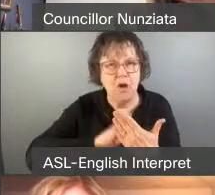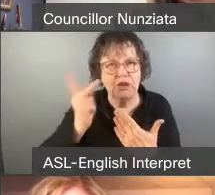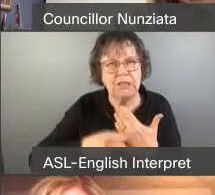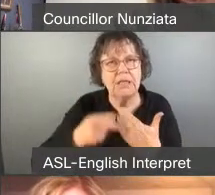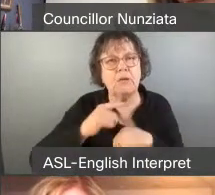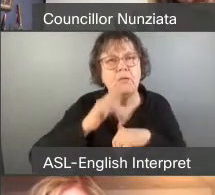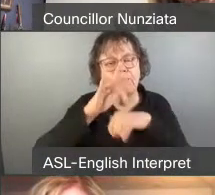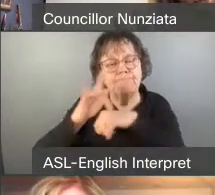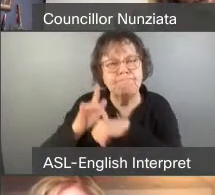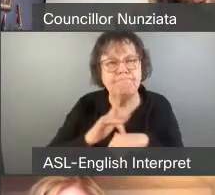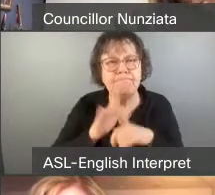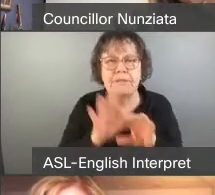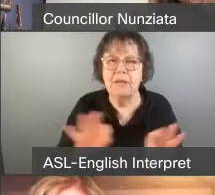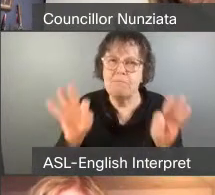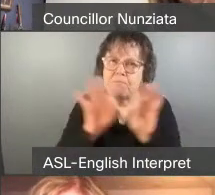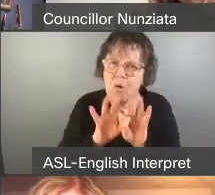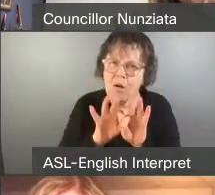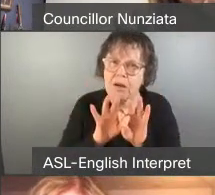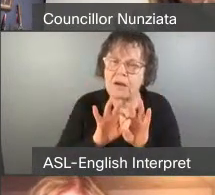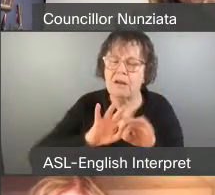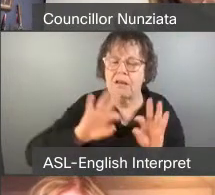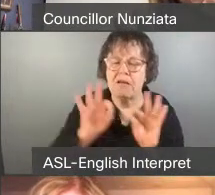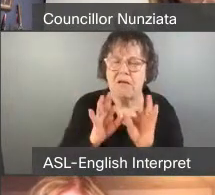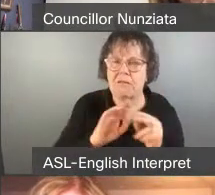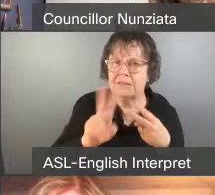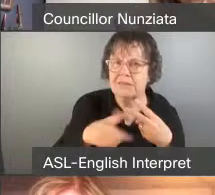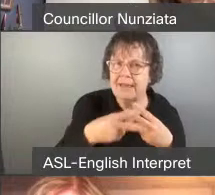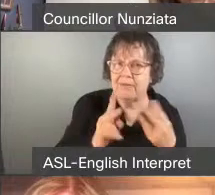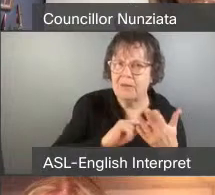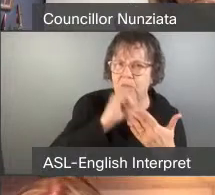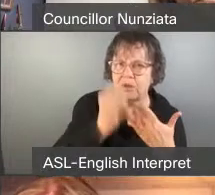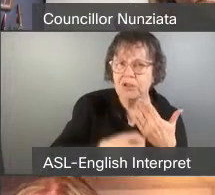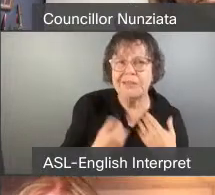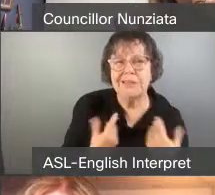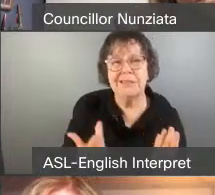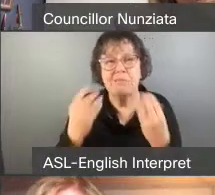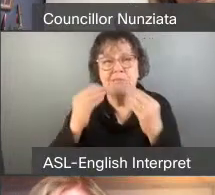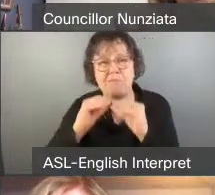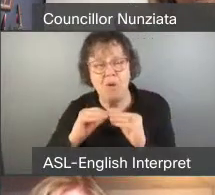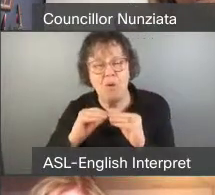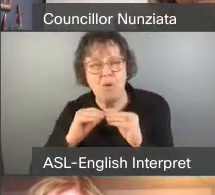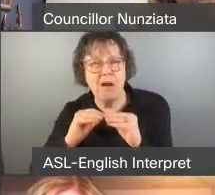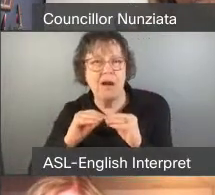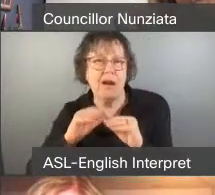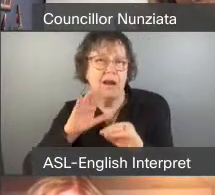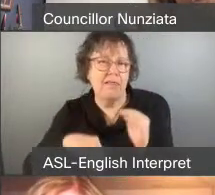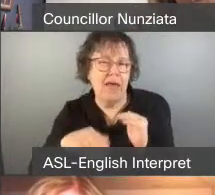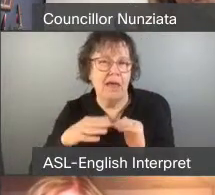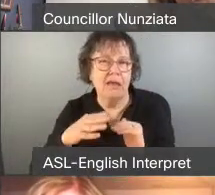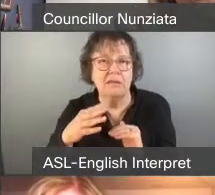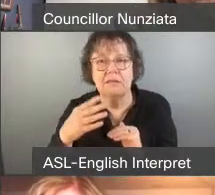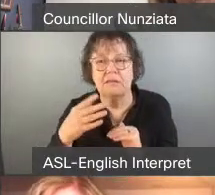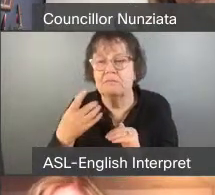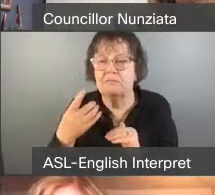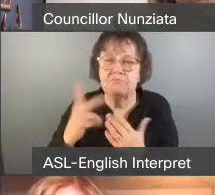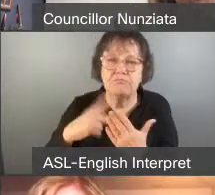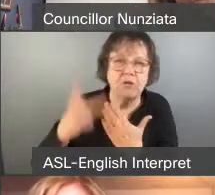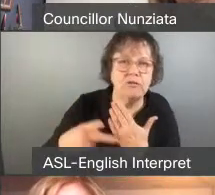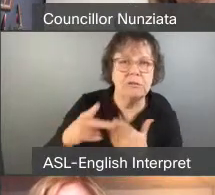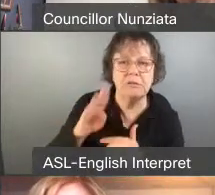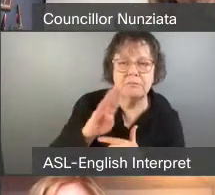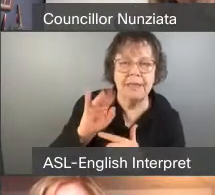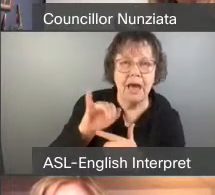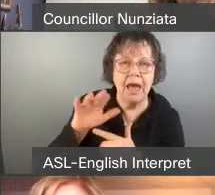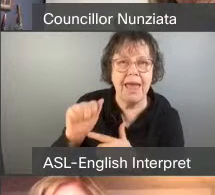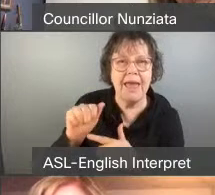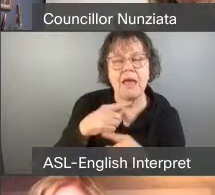these types of cost share investments. There's now further investments beyond our BIA and the city's contribution to also come from the downtown West